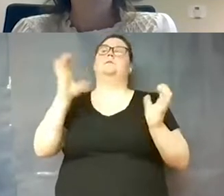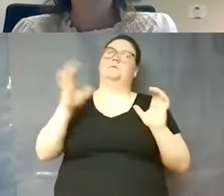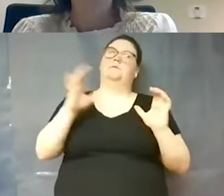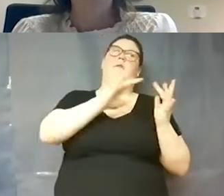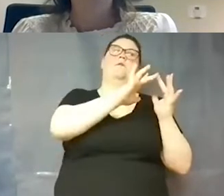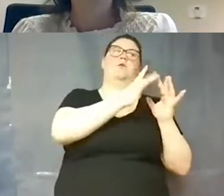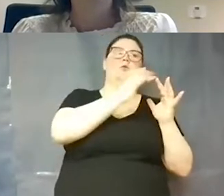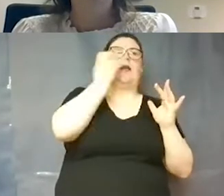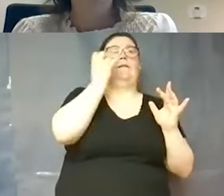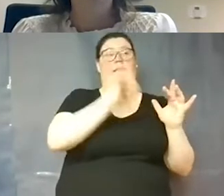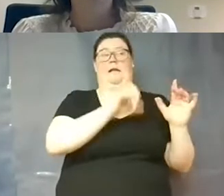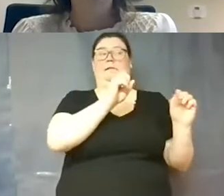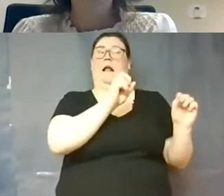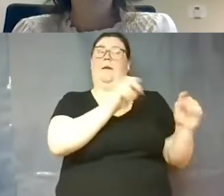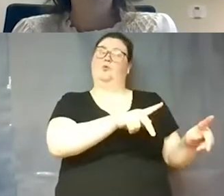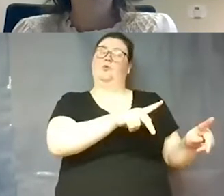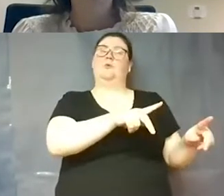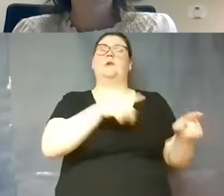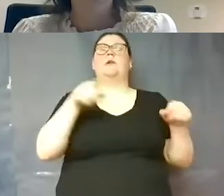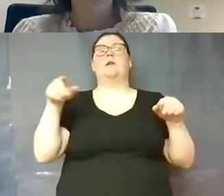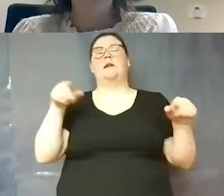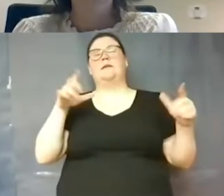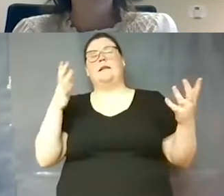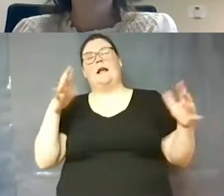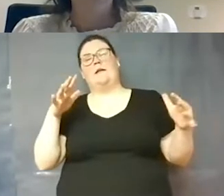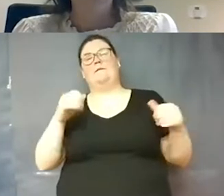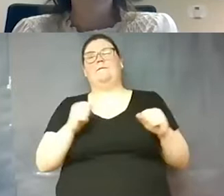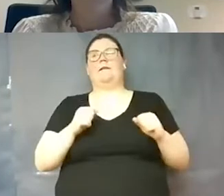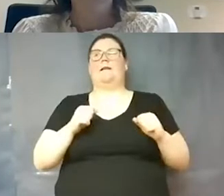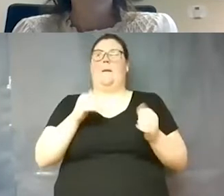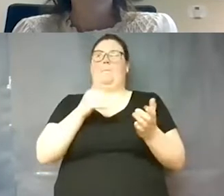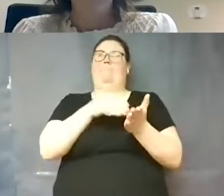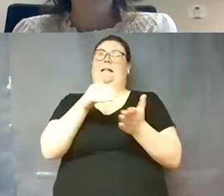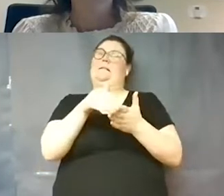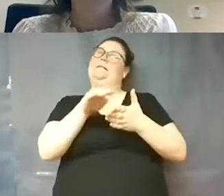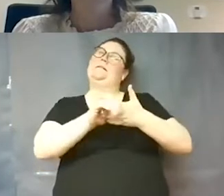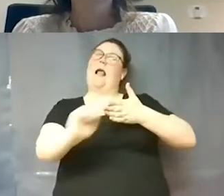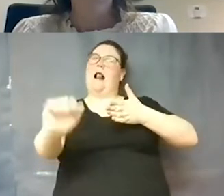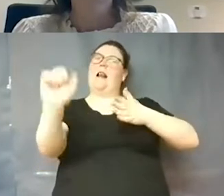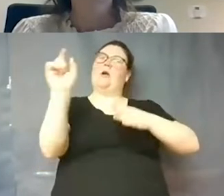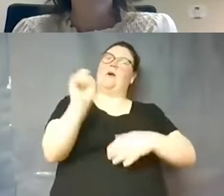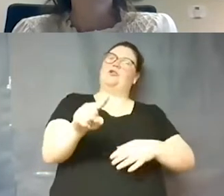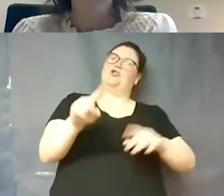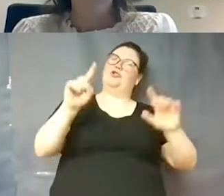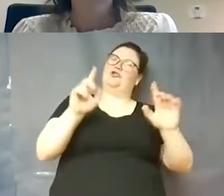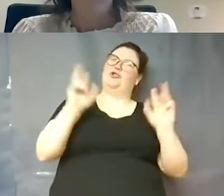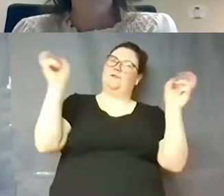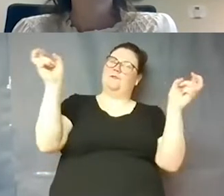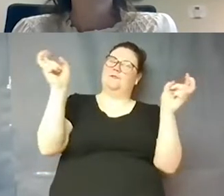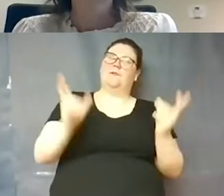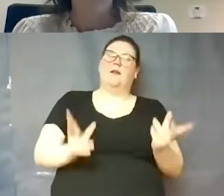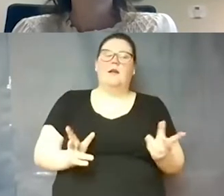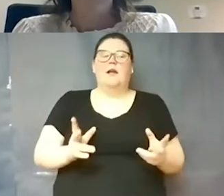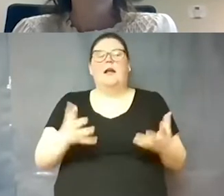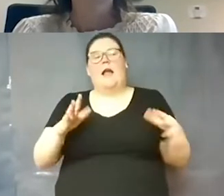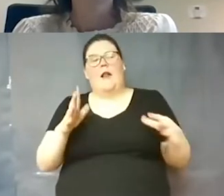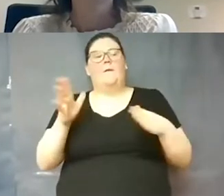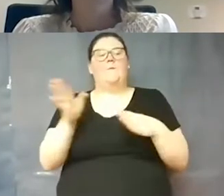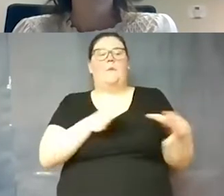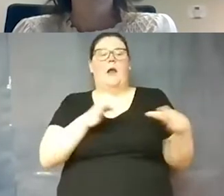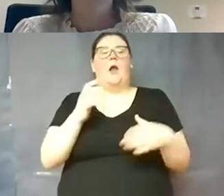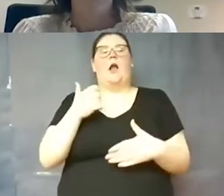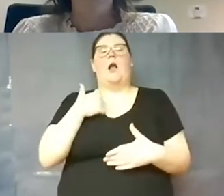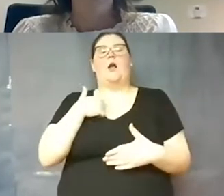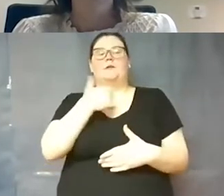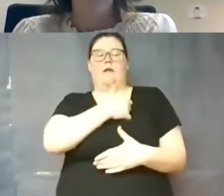in the fall is kind of a million dollar question so we're kind of um preparing ourselves so the virtual is